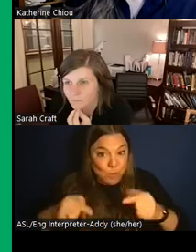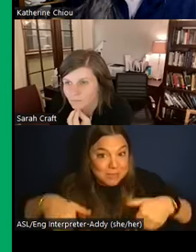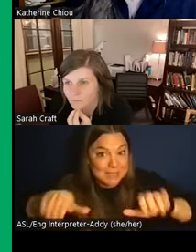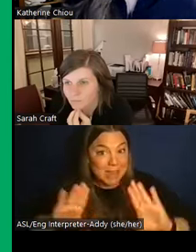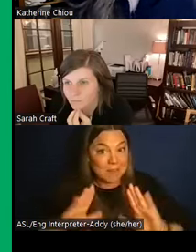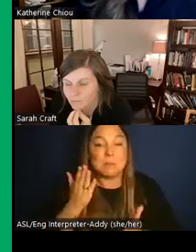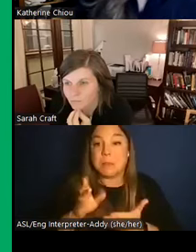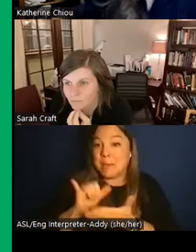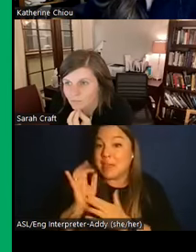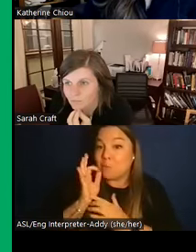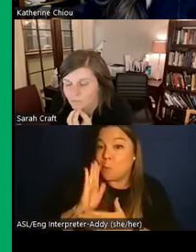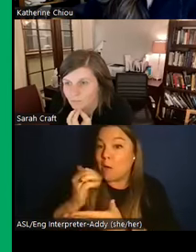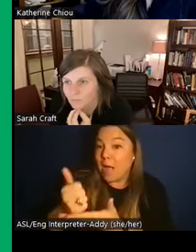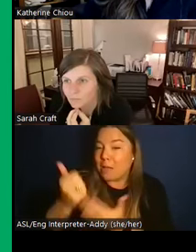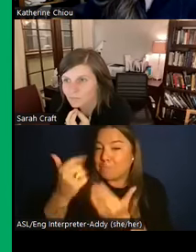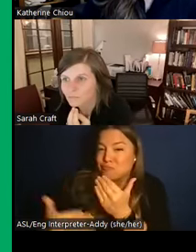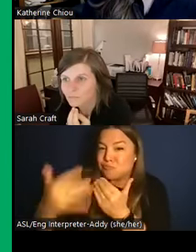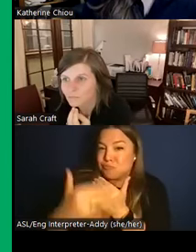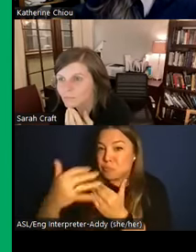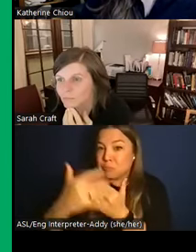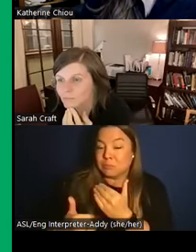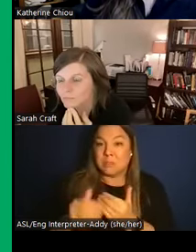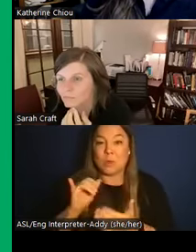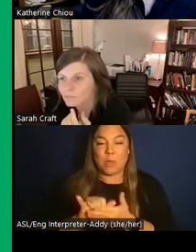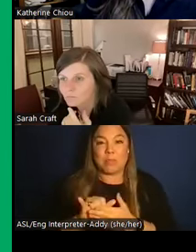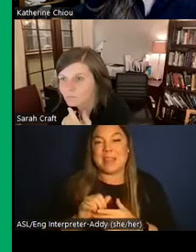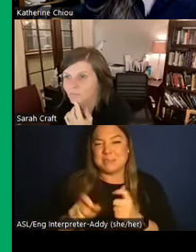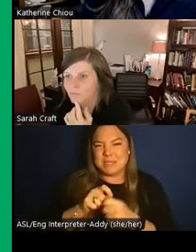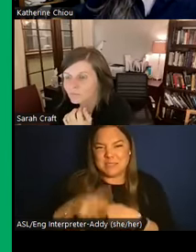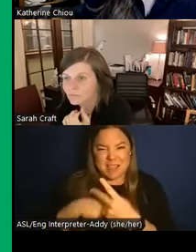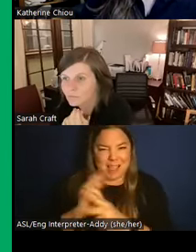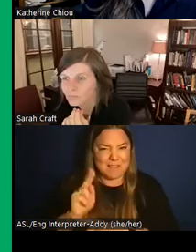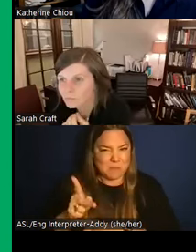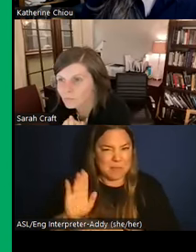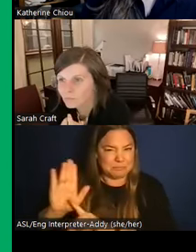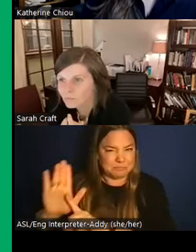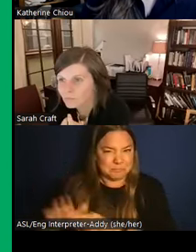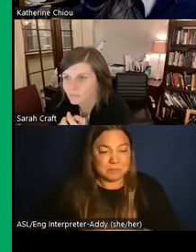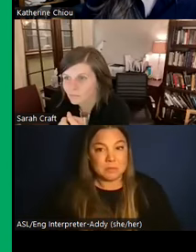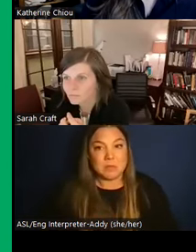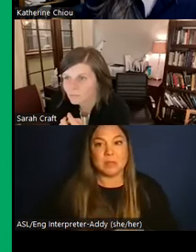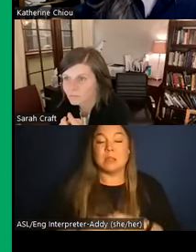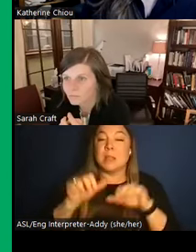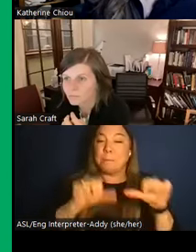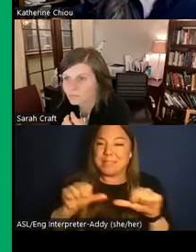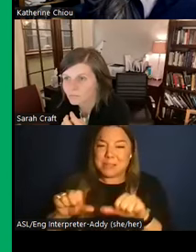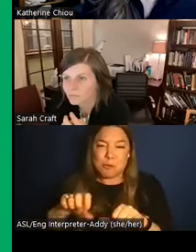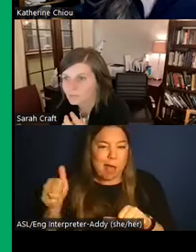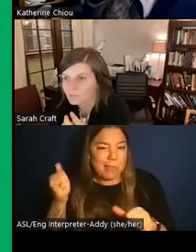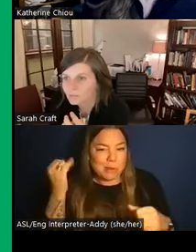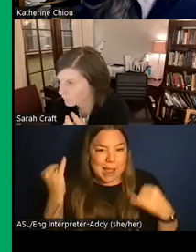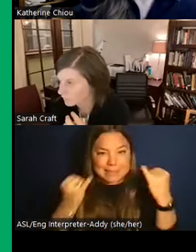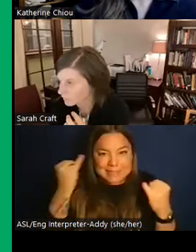favorable. So that's actually a genus that's known as Guarea. There's a series of different potential candidates. I've got a couple